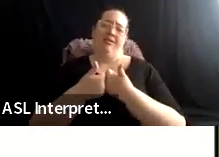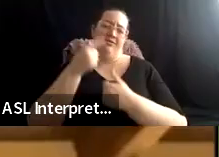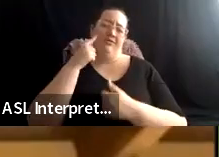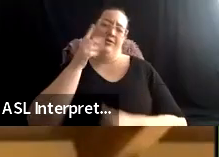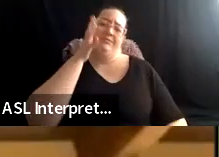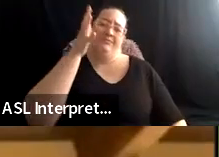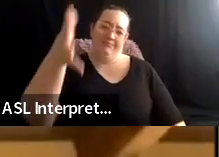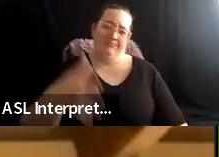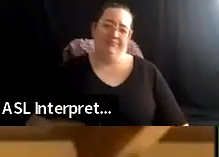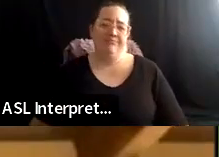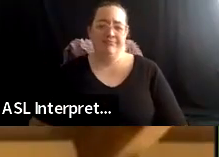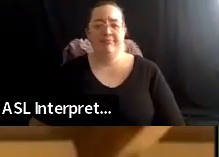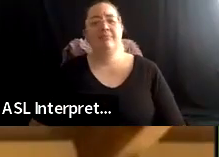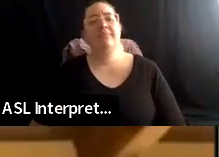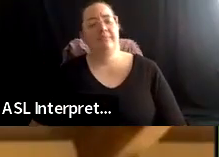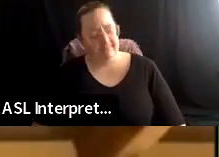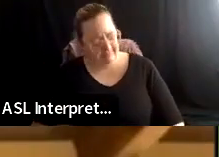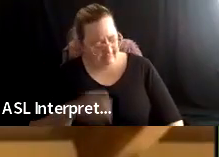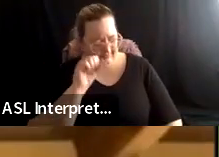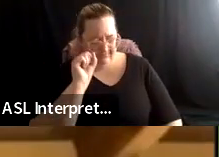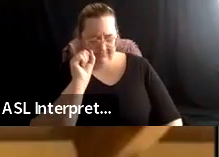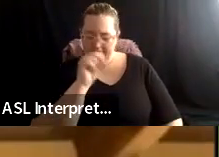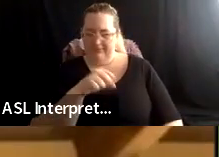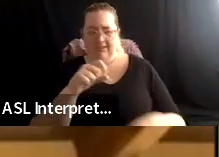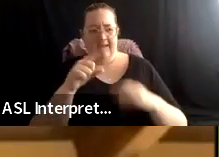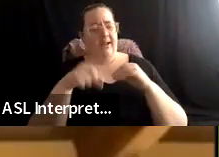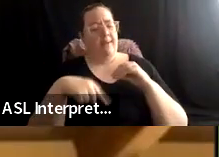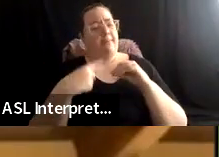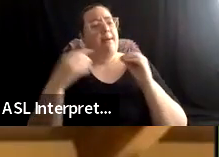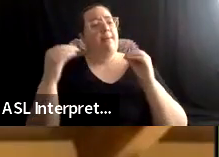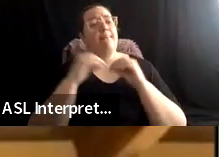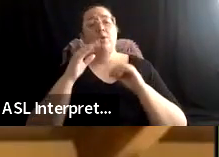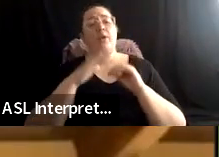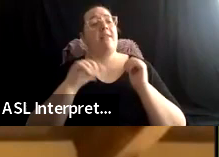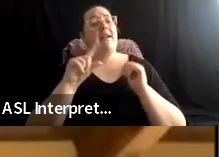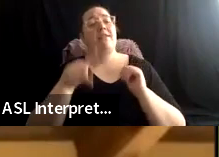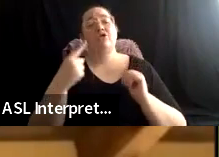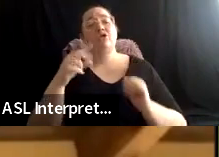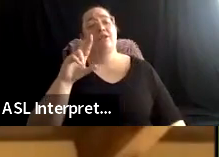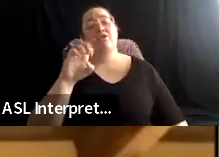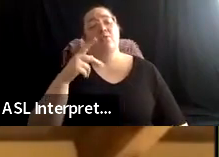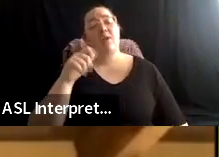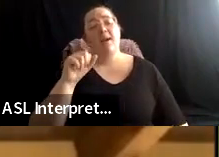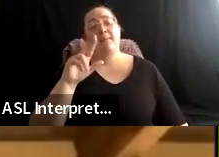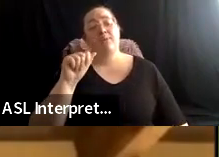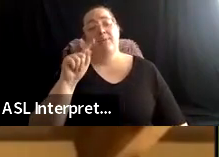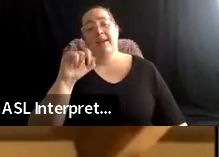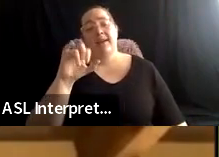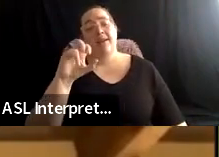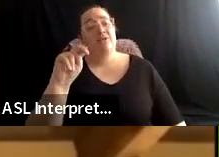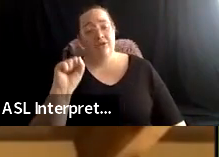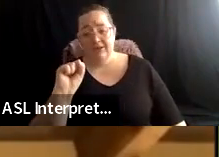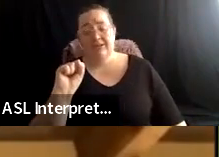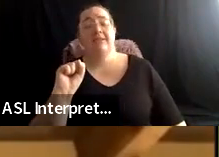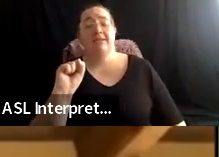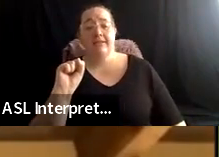It's so much, it's about so much more than reparations. It's actually ultimately about the,